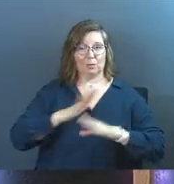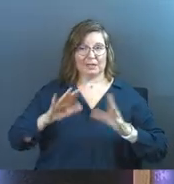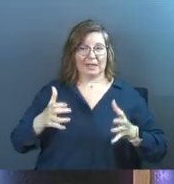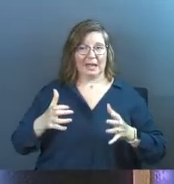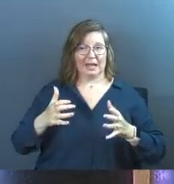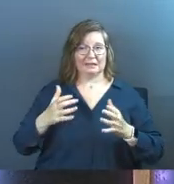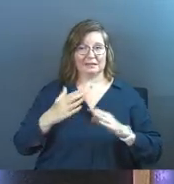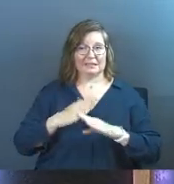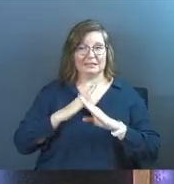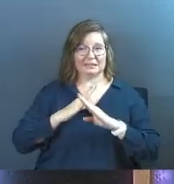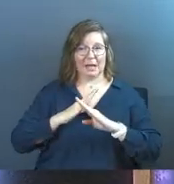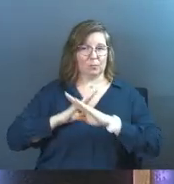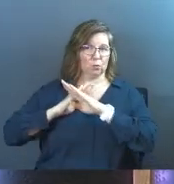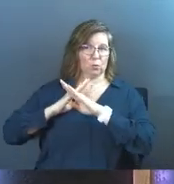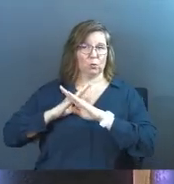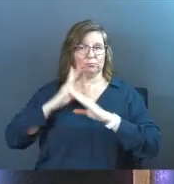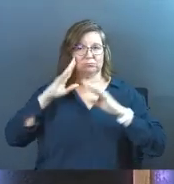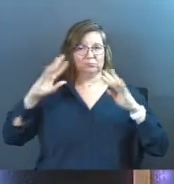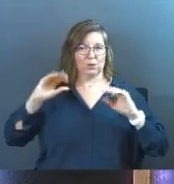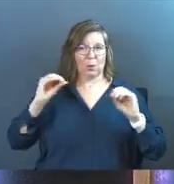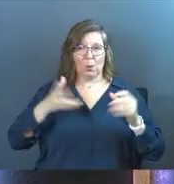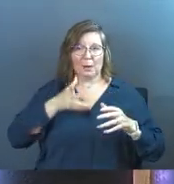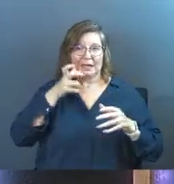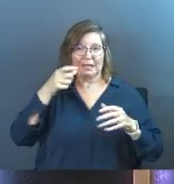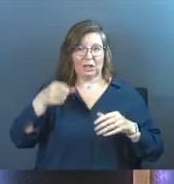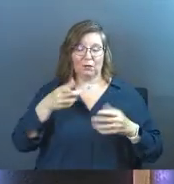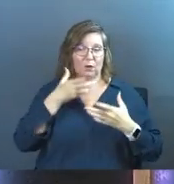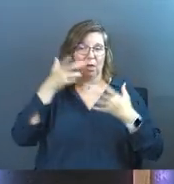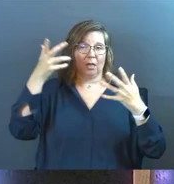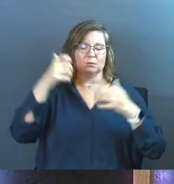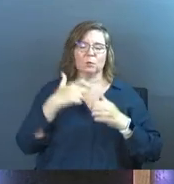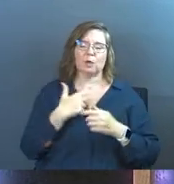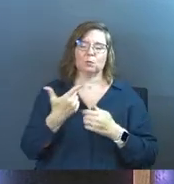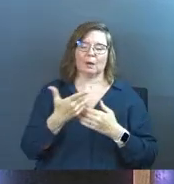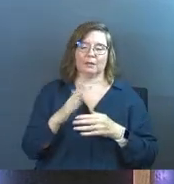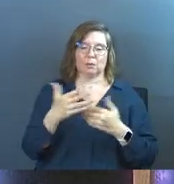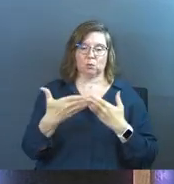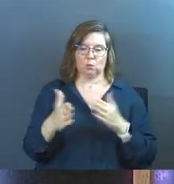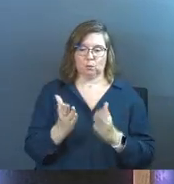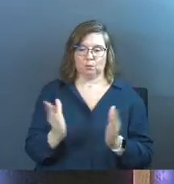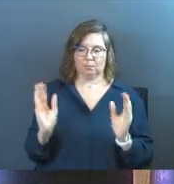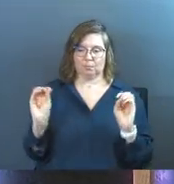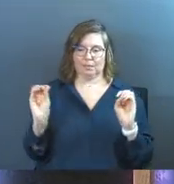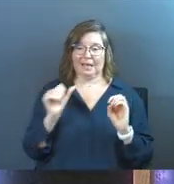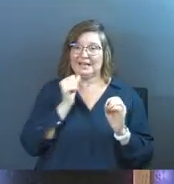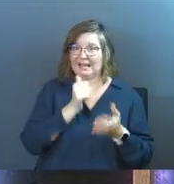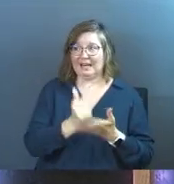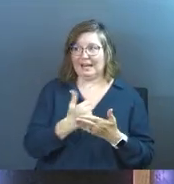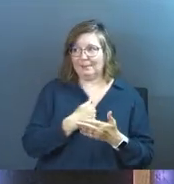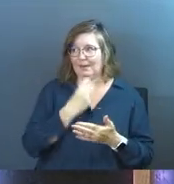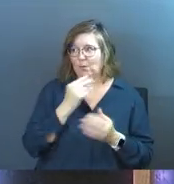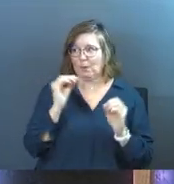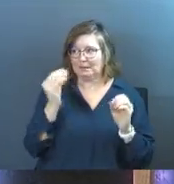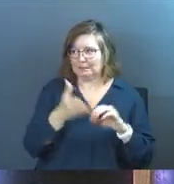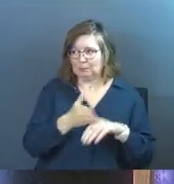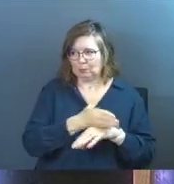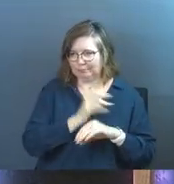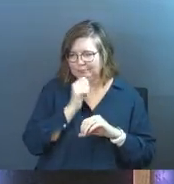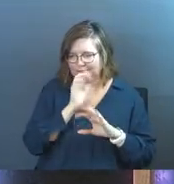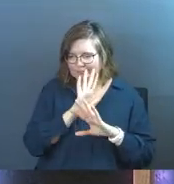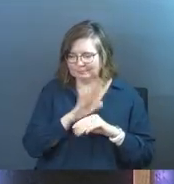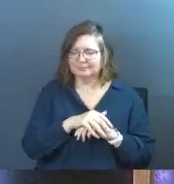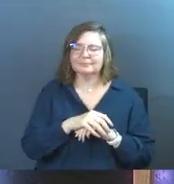go in there and sing at the top of your lungs and nobody could hear you. And I was in one of these vocal classes and no, it has not helped my voice at all.